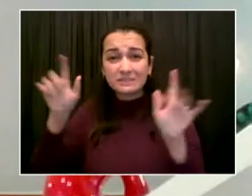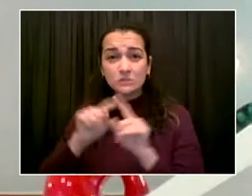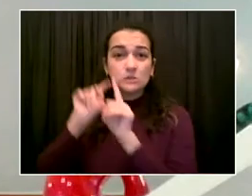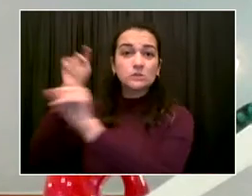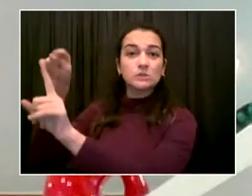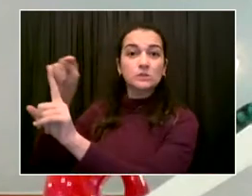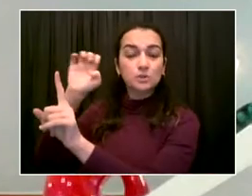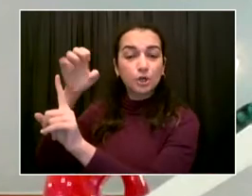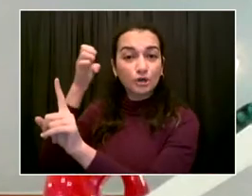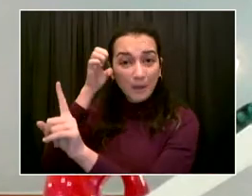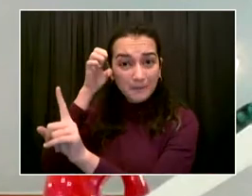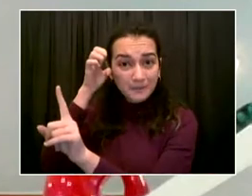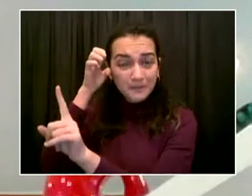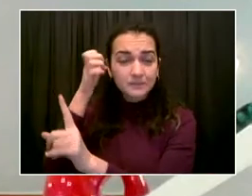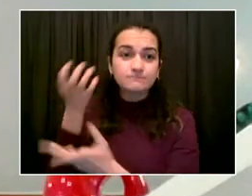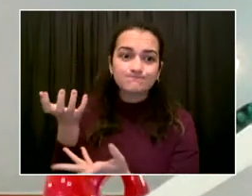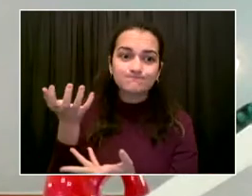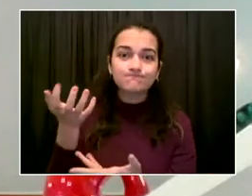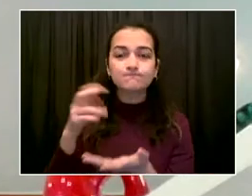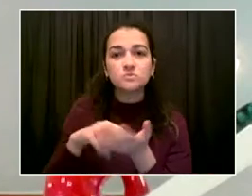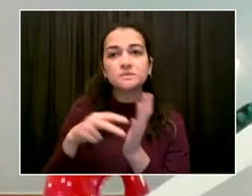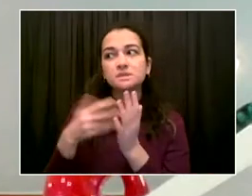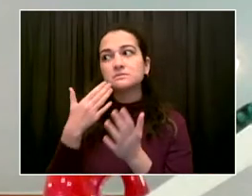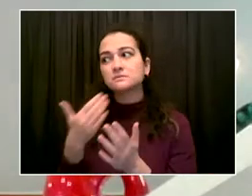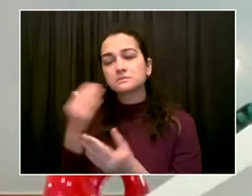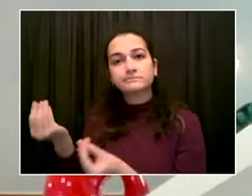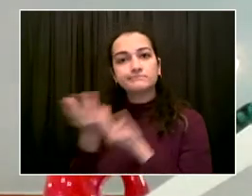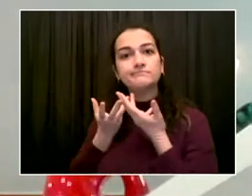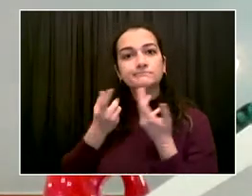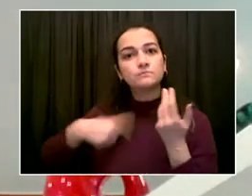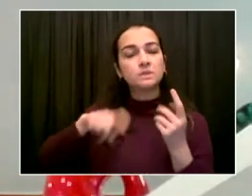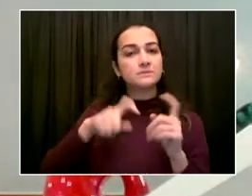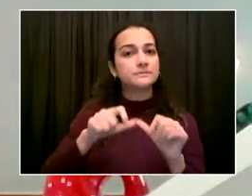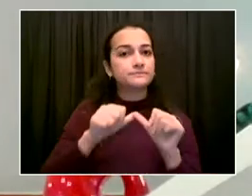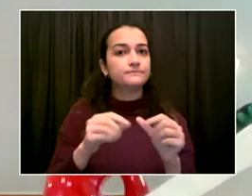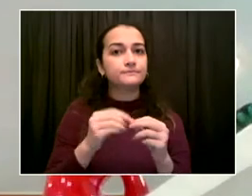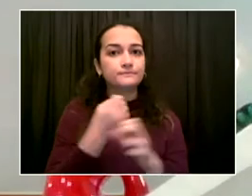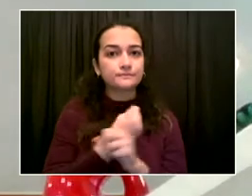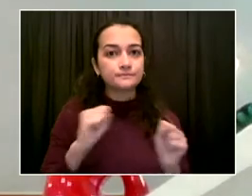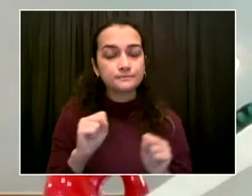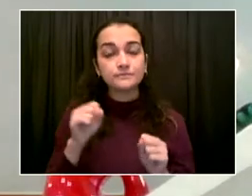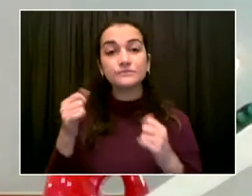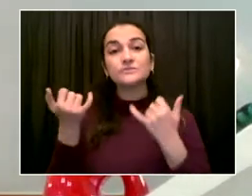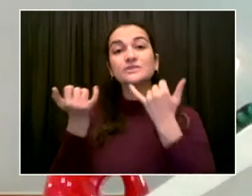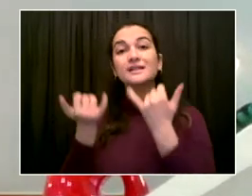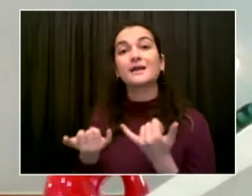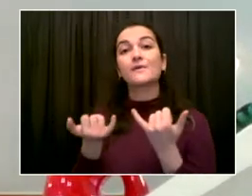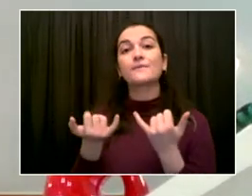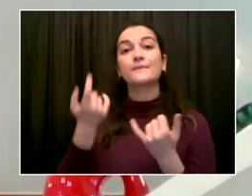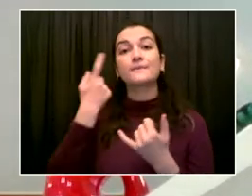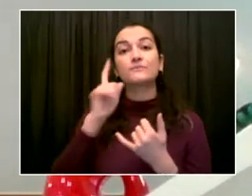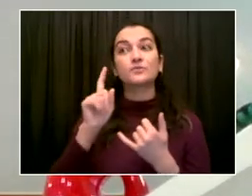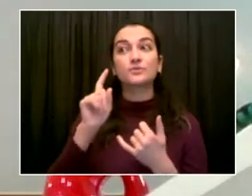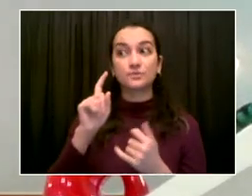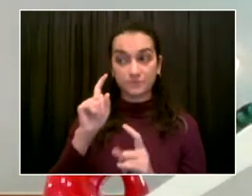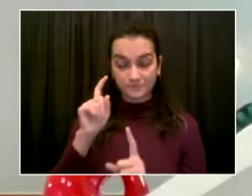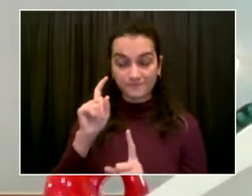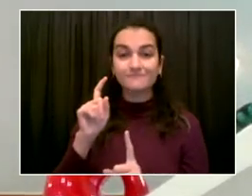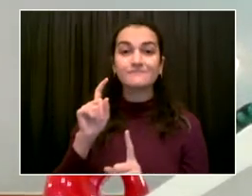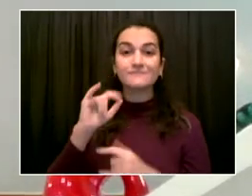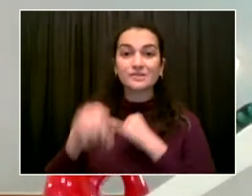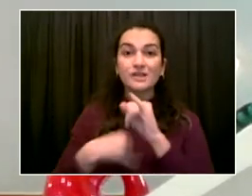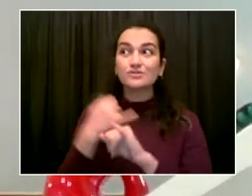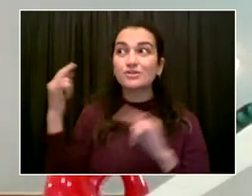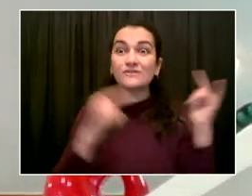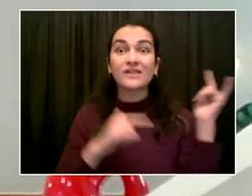out to all international travelers with three live phone calls coming from 190 countries across the world, which